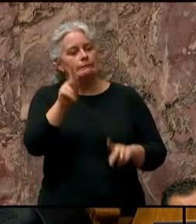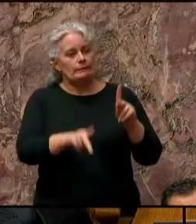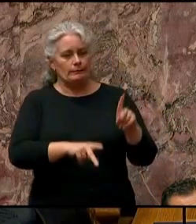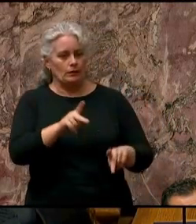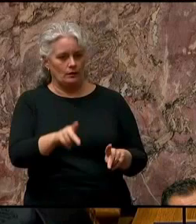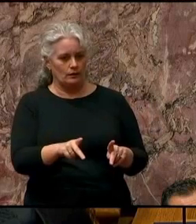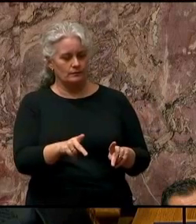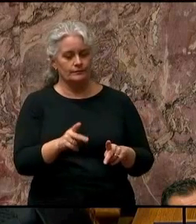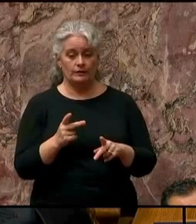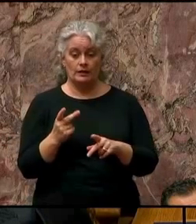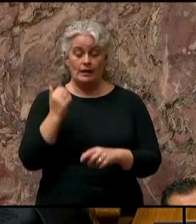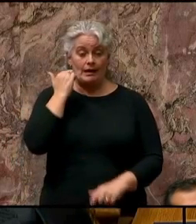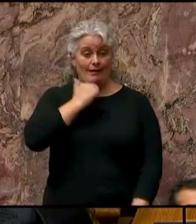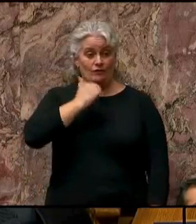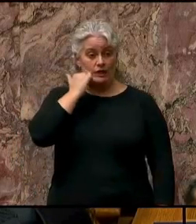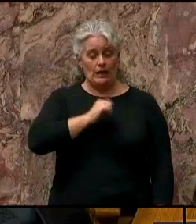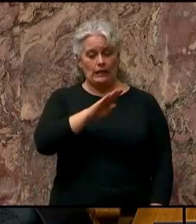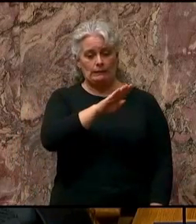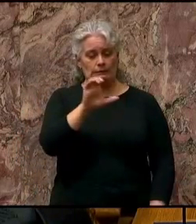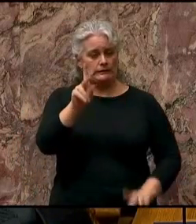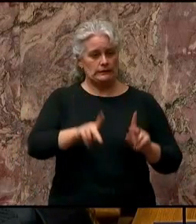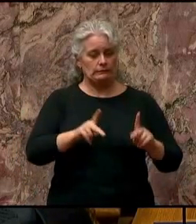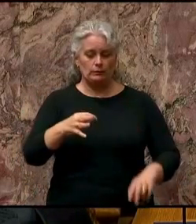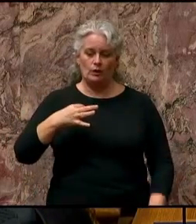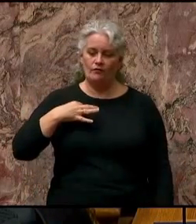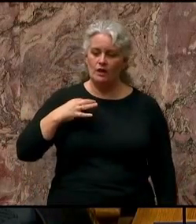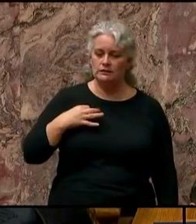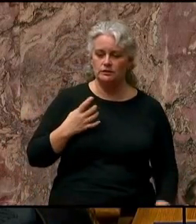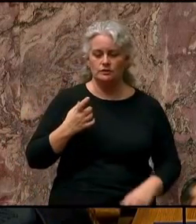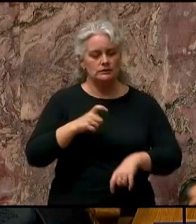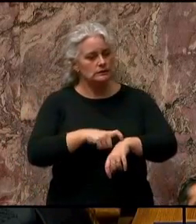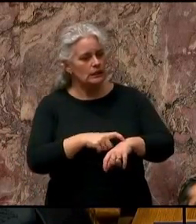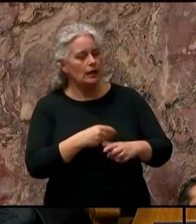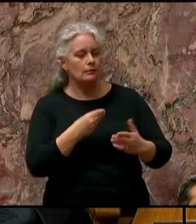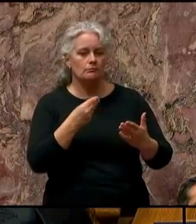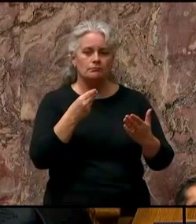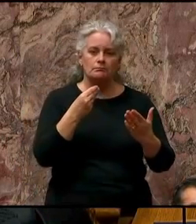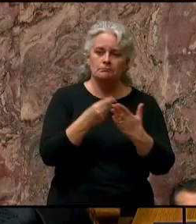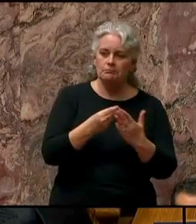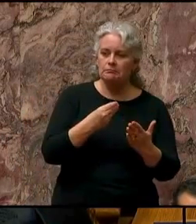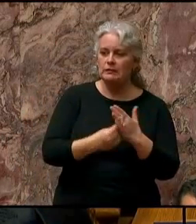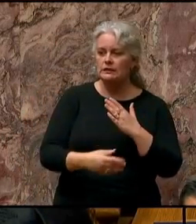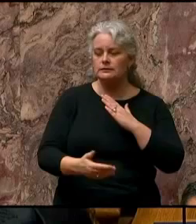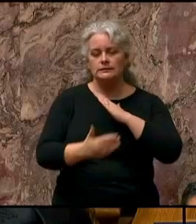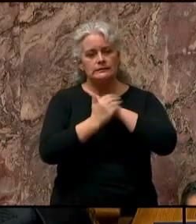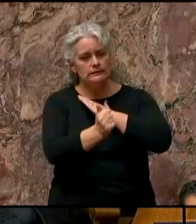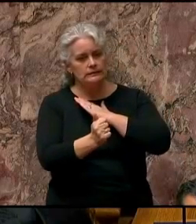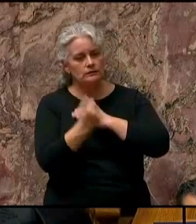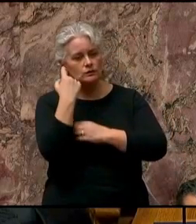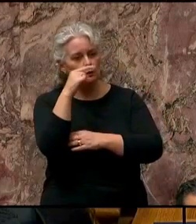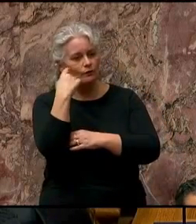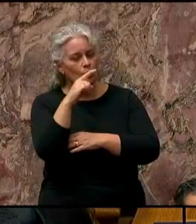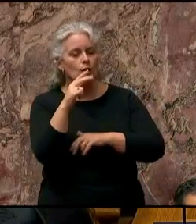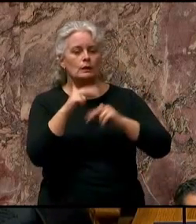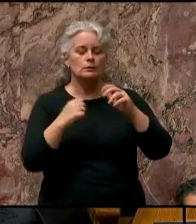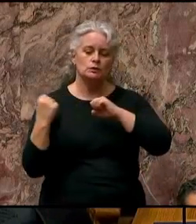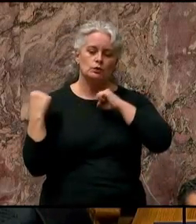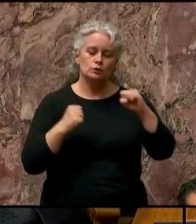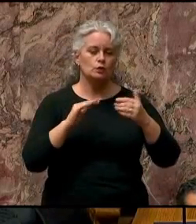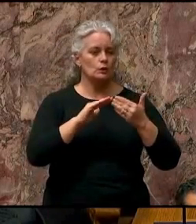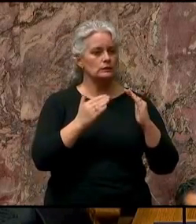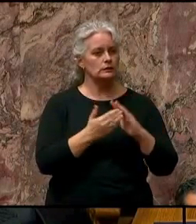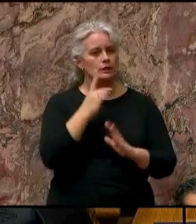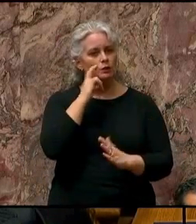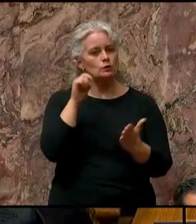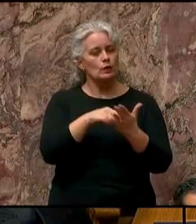go the extra mile, volunteering their time, money and talents to build stronger communities. To recognize the men and